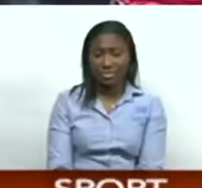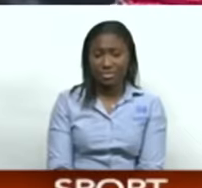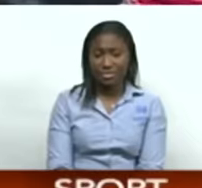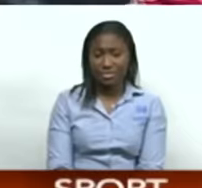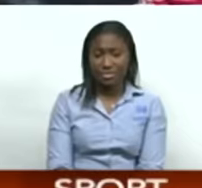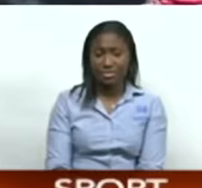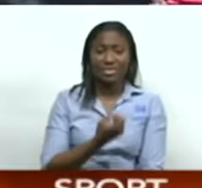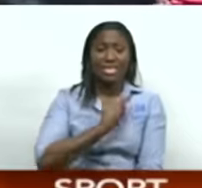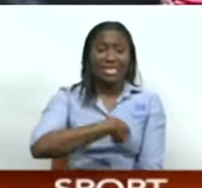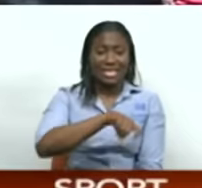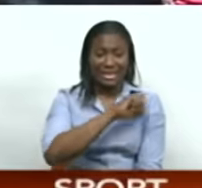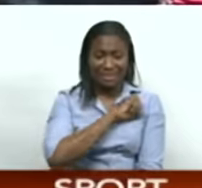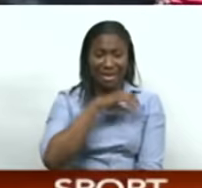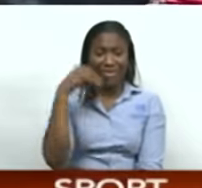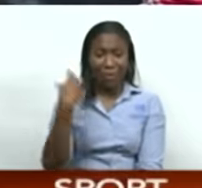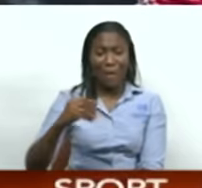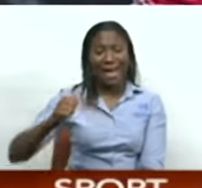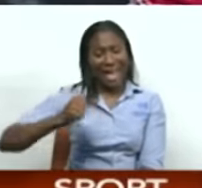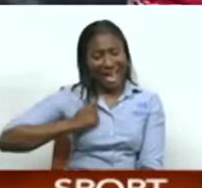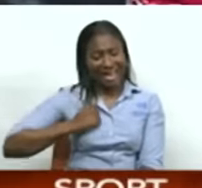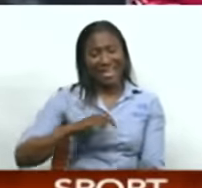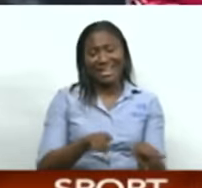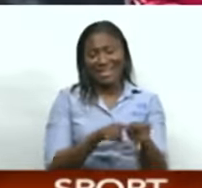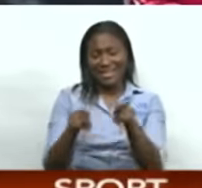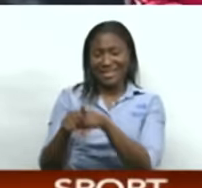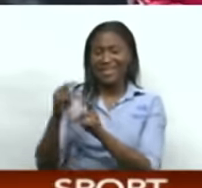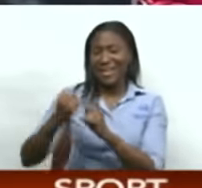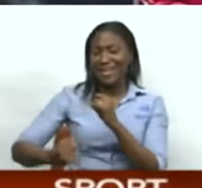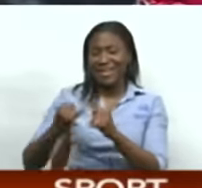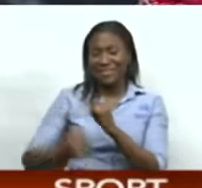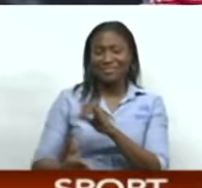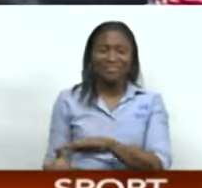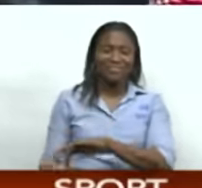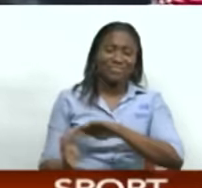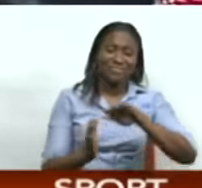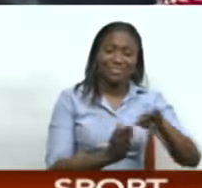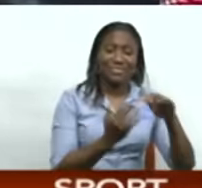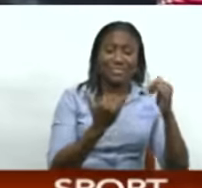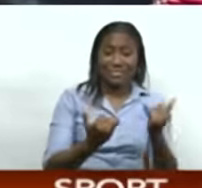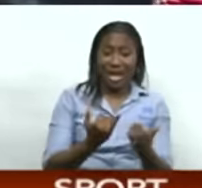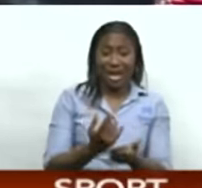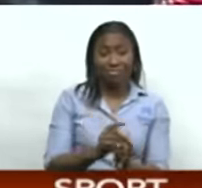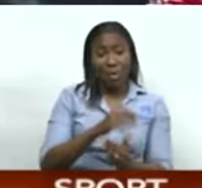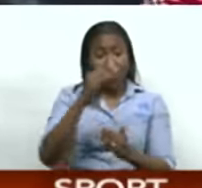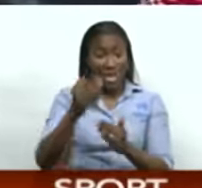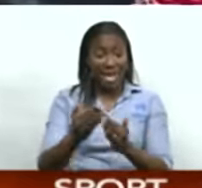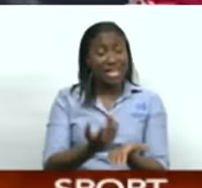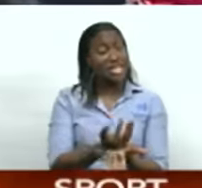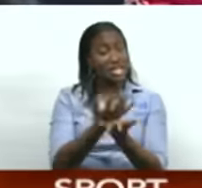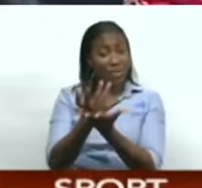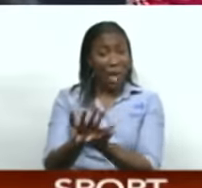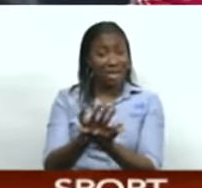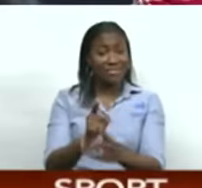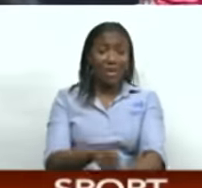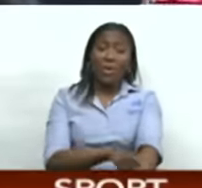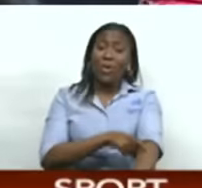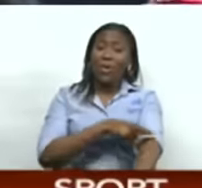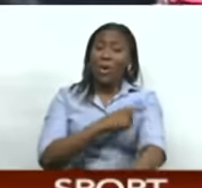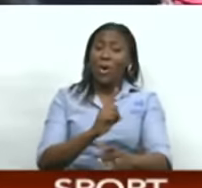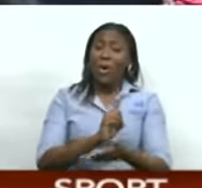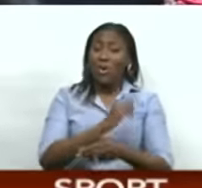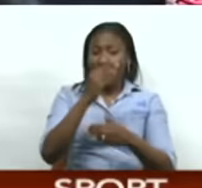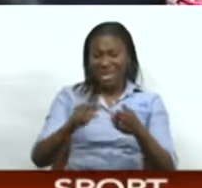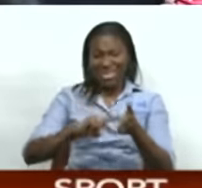Spain actually defeated Canada in that final match-up. Now, it is Diwali weekend. It's a long weekend here in Trinidad, but there is